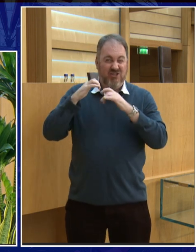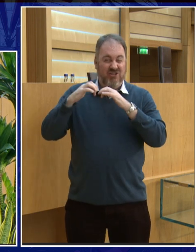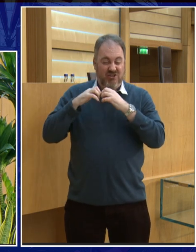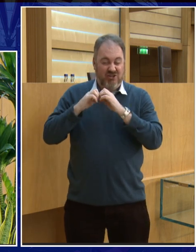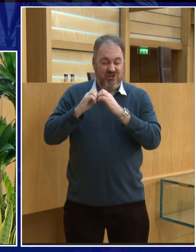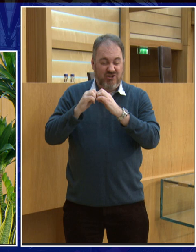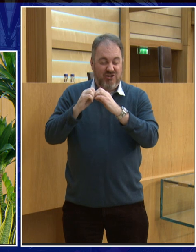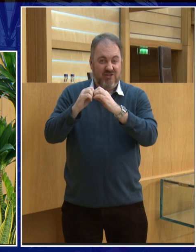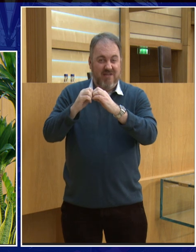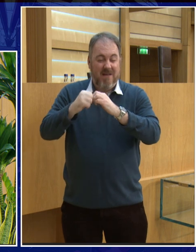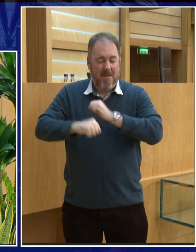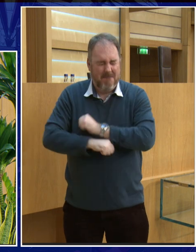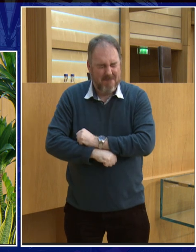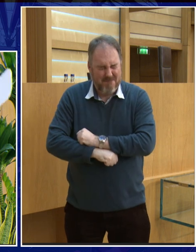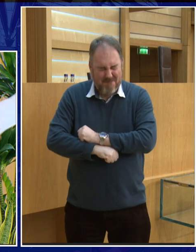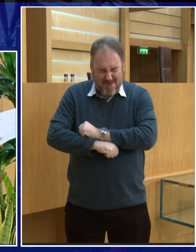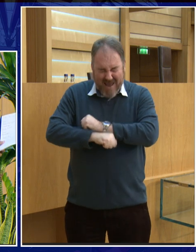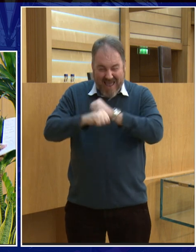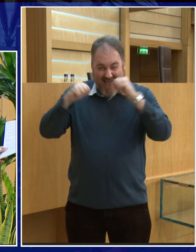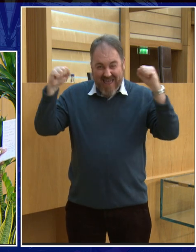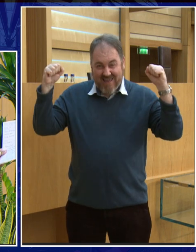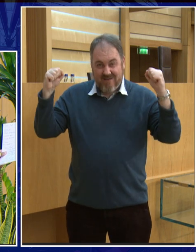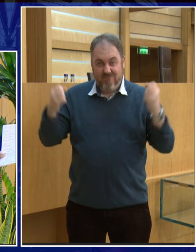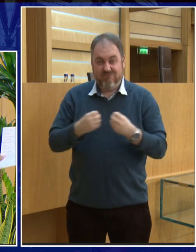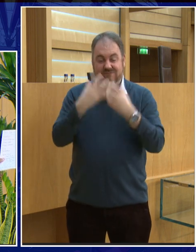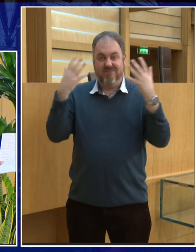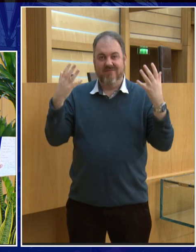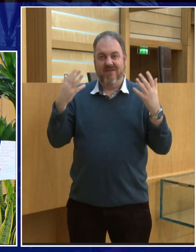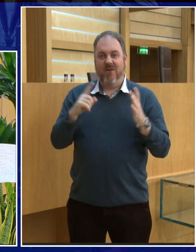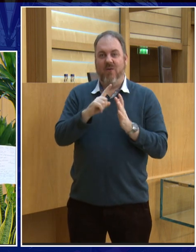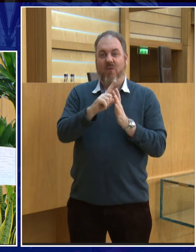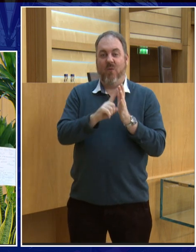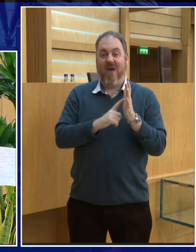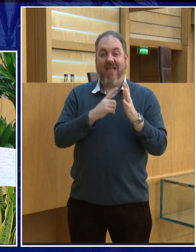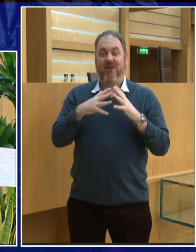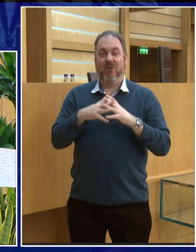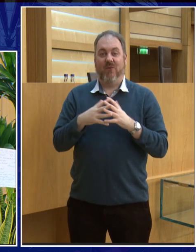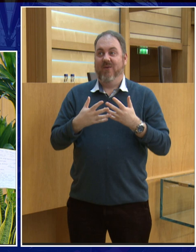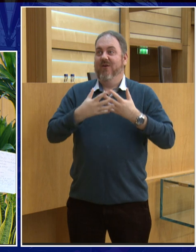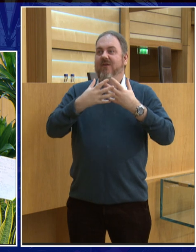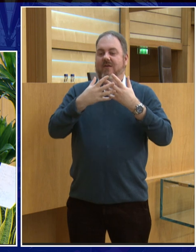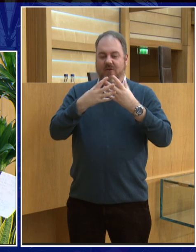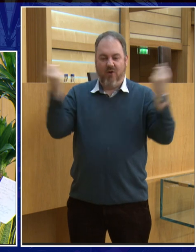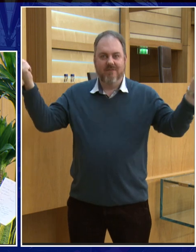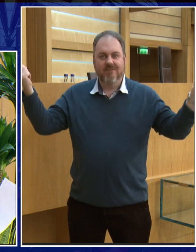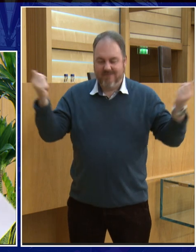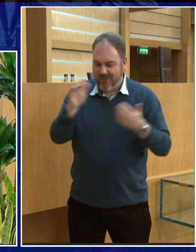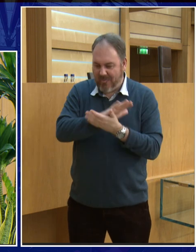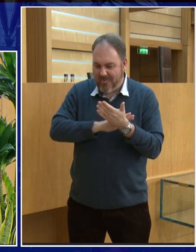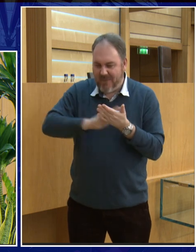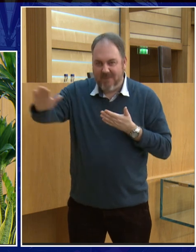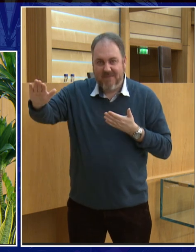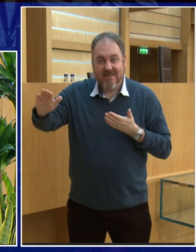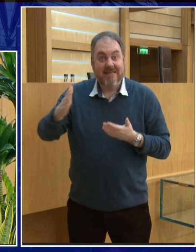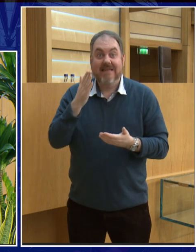and then there was a large explosion and Wan Hu wasn't there any longer. Now the question is did